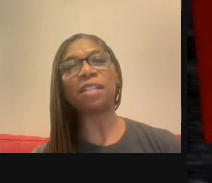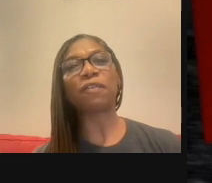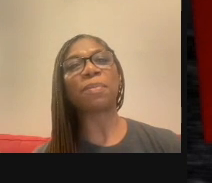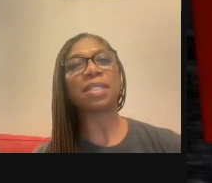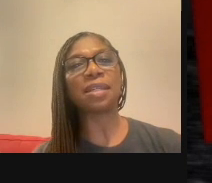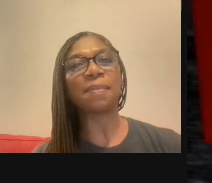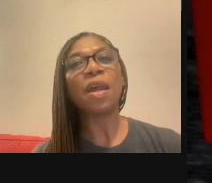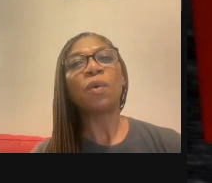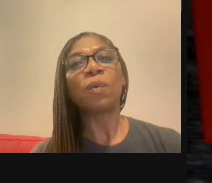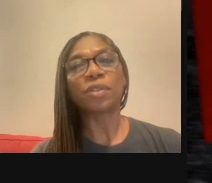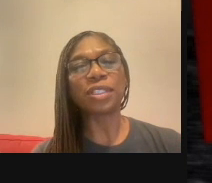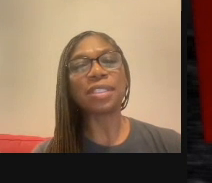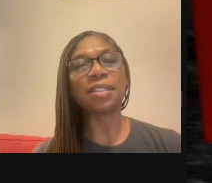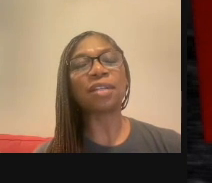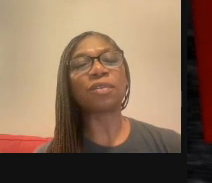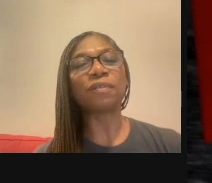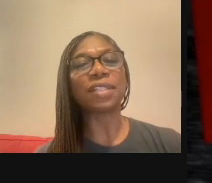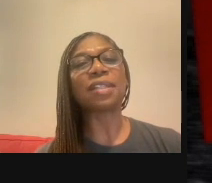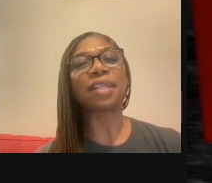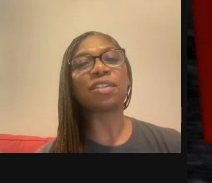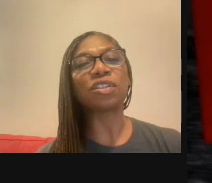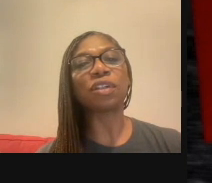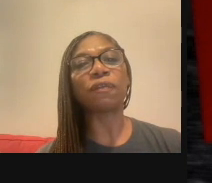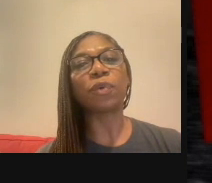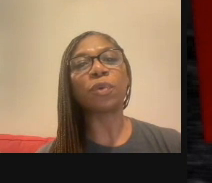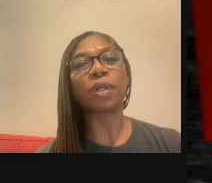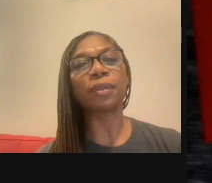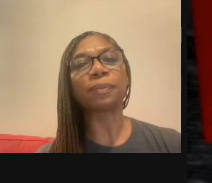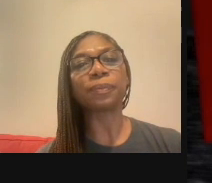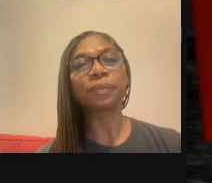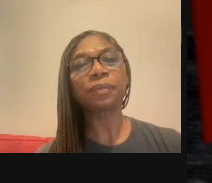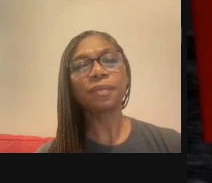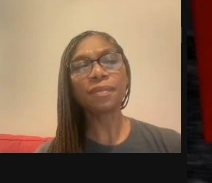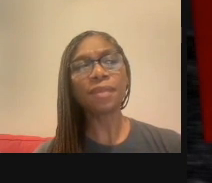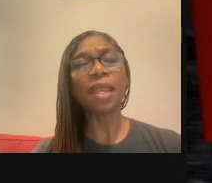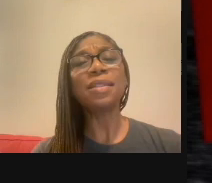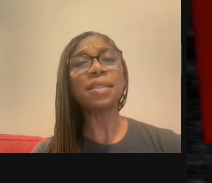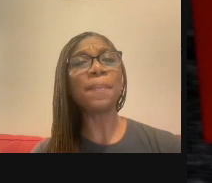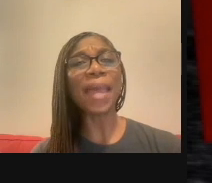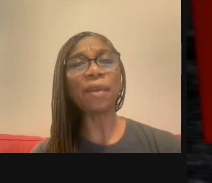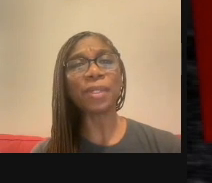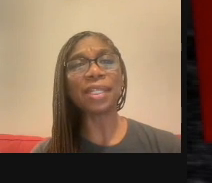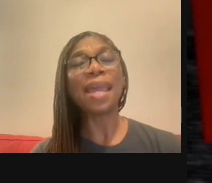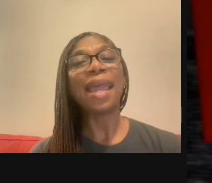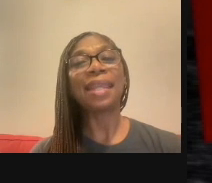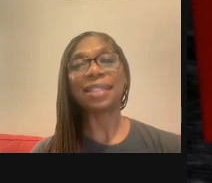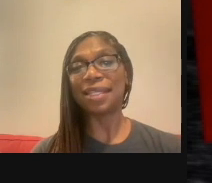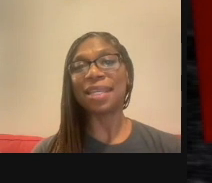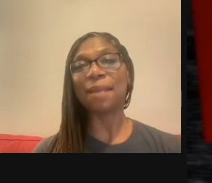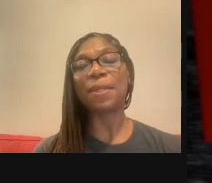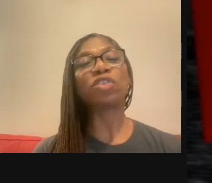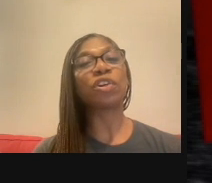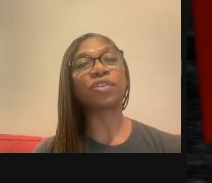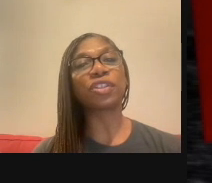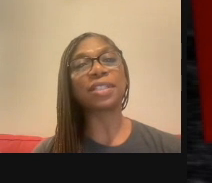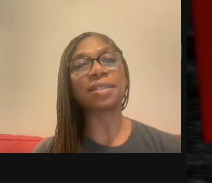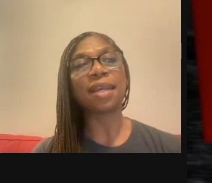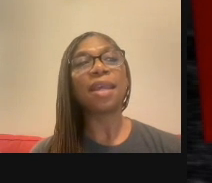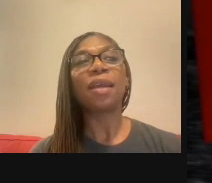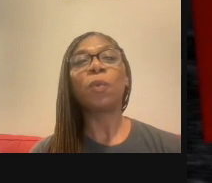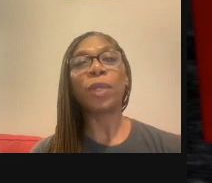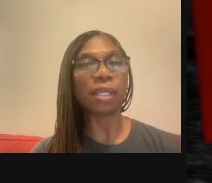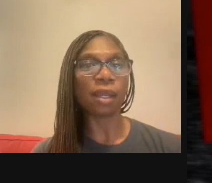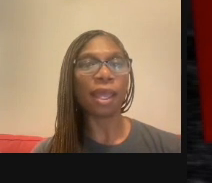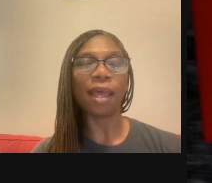suspended from the team while she is under investigation for some battery and kidnapping charges.